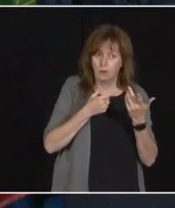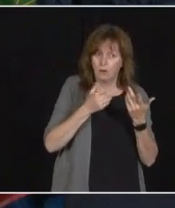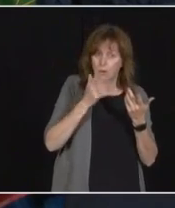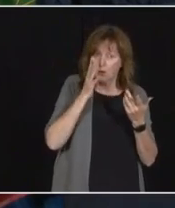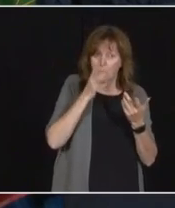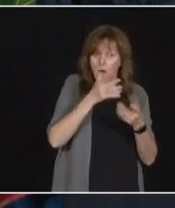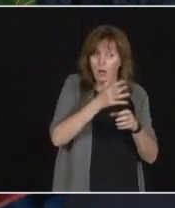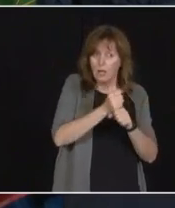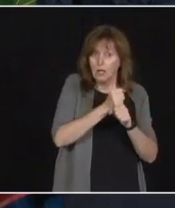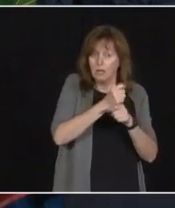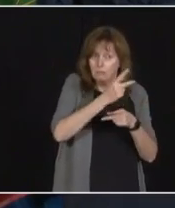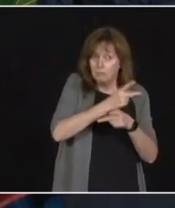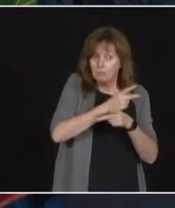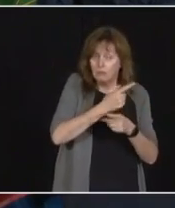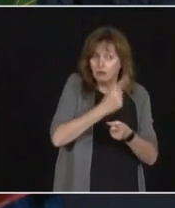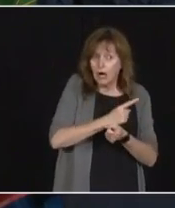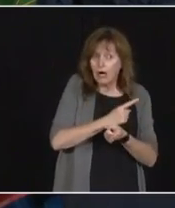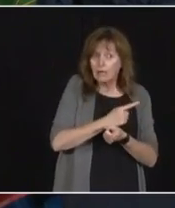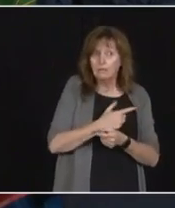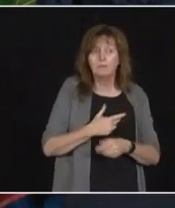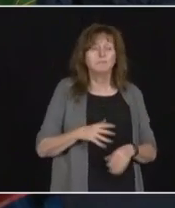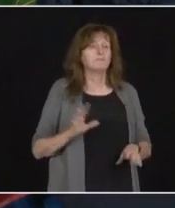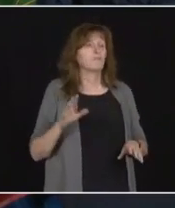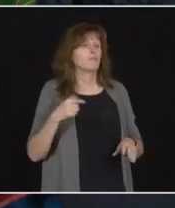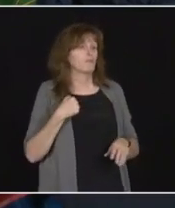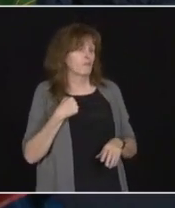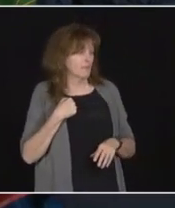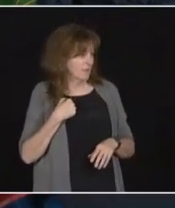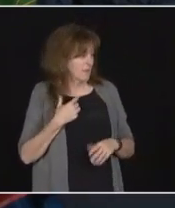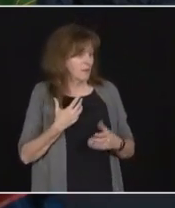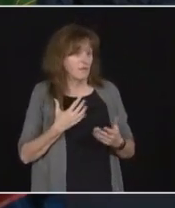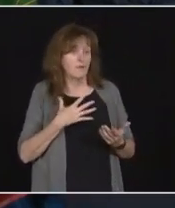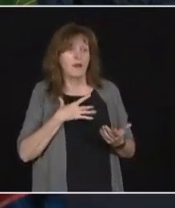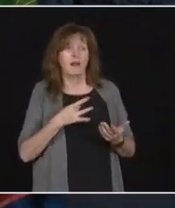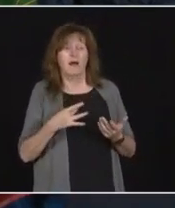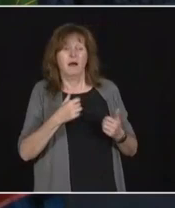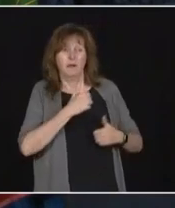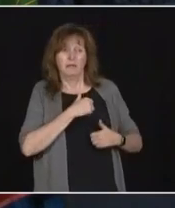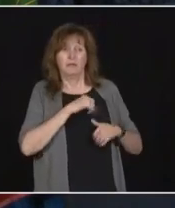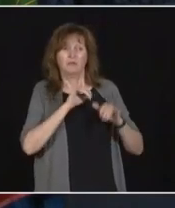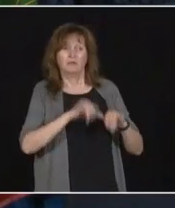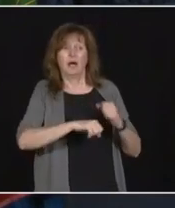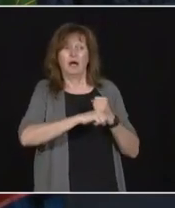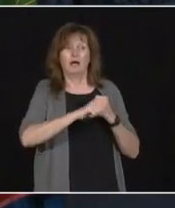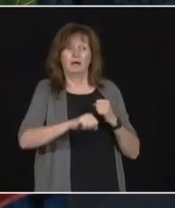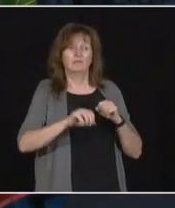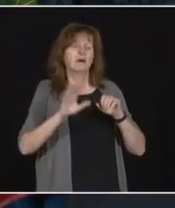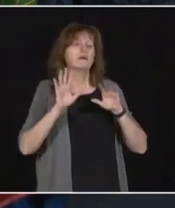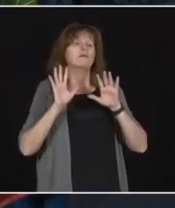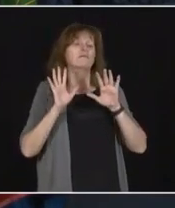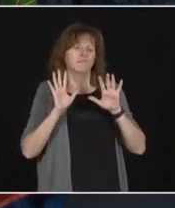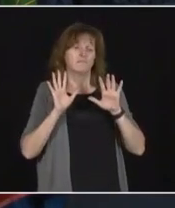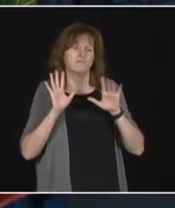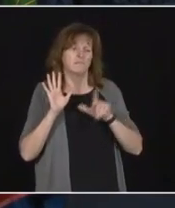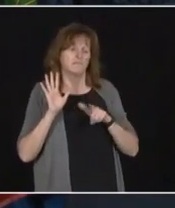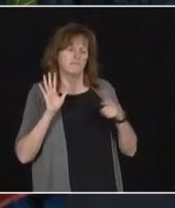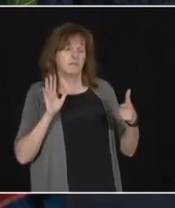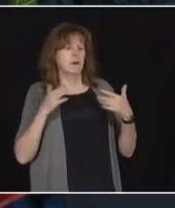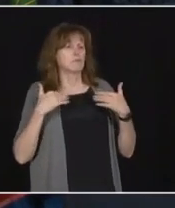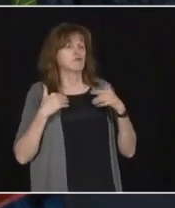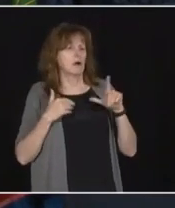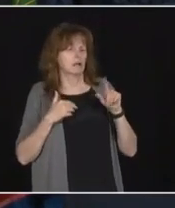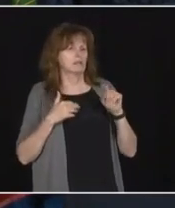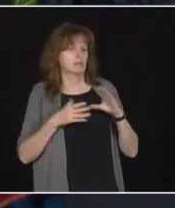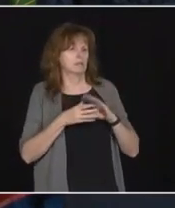I'd like the military to stay as long as possible. But sorry, Laura, I'm to pass this back to the minister of long-term care.